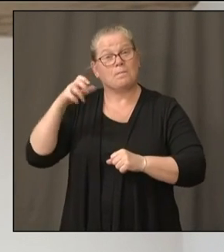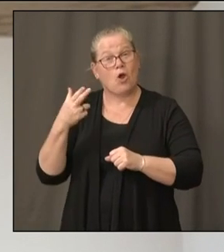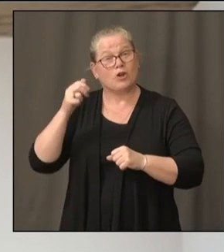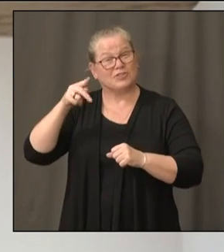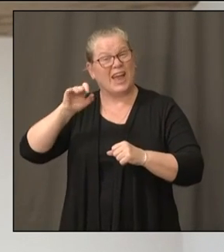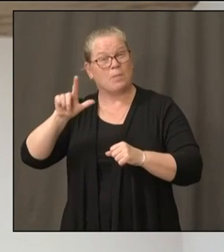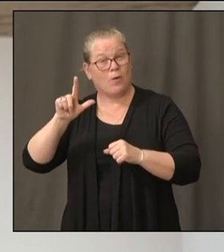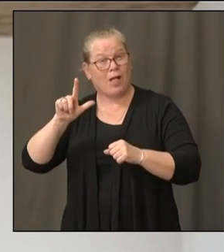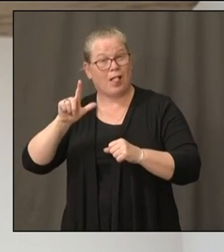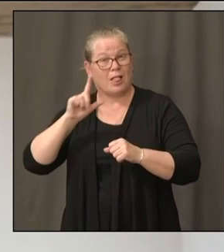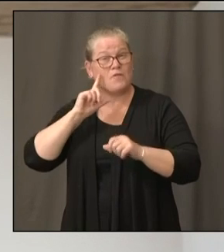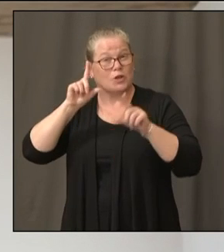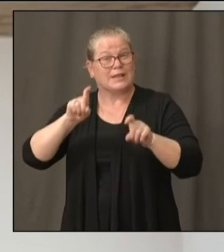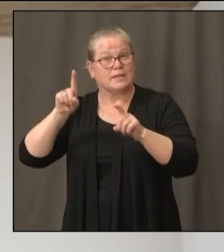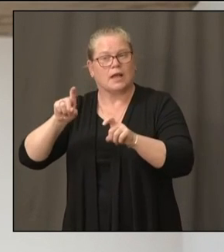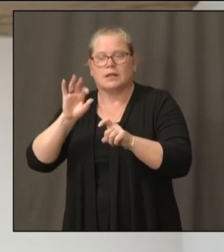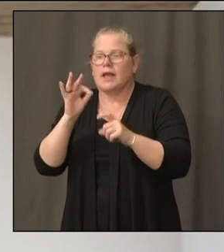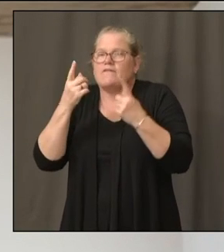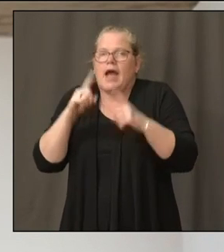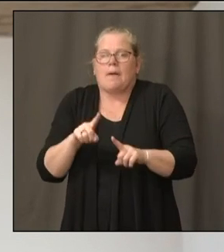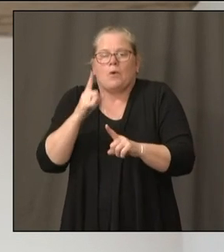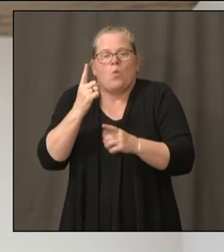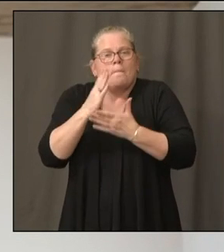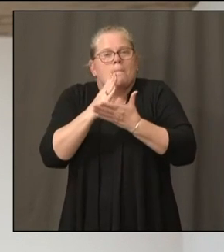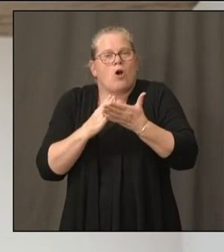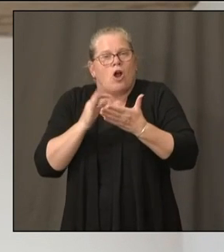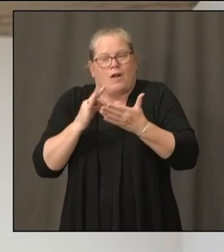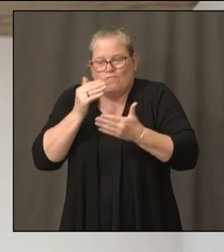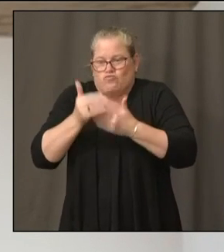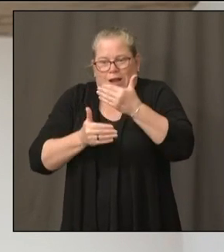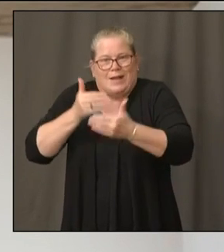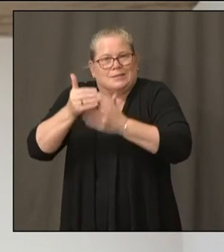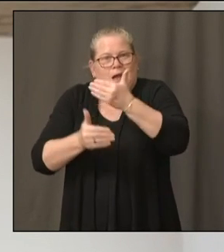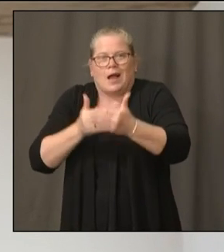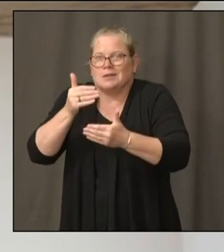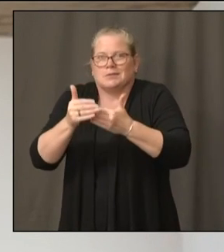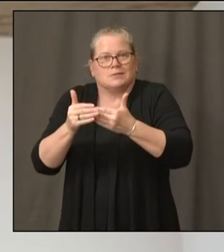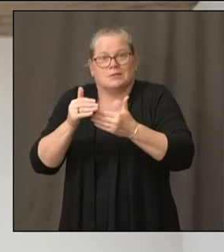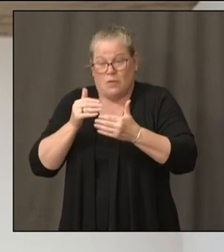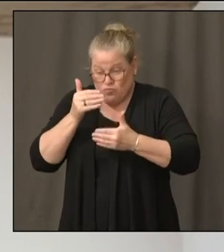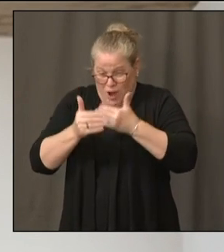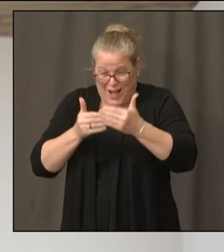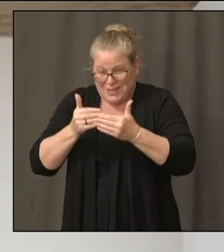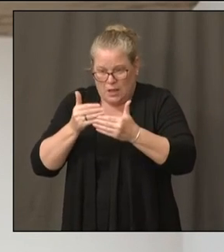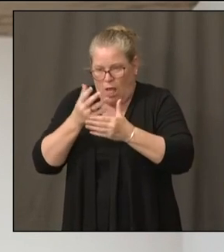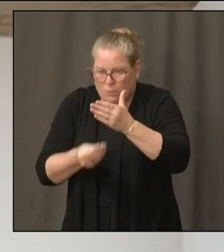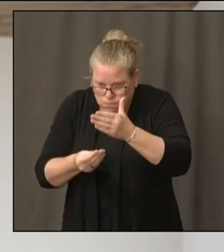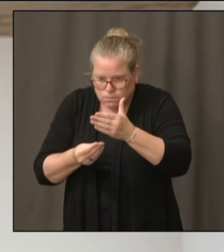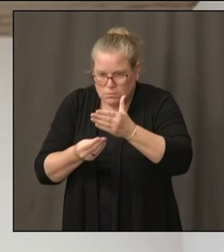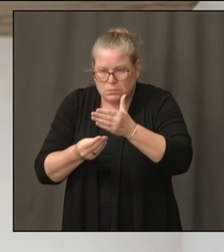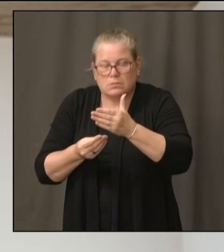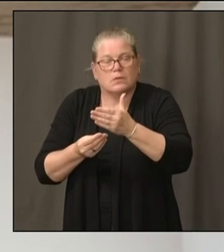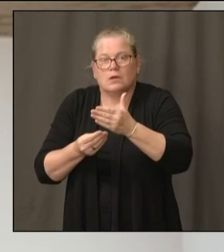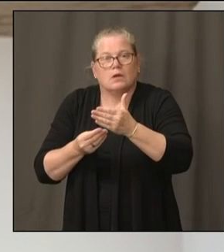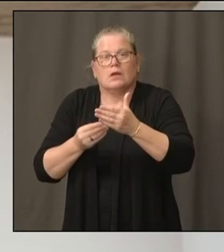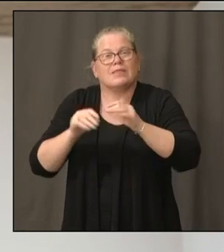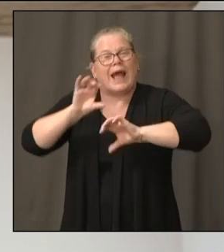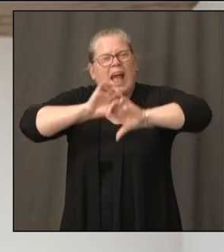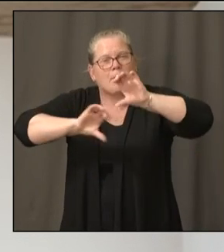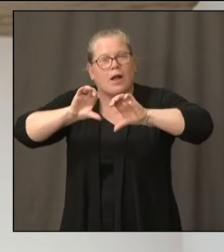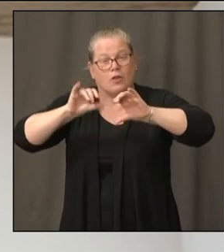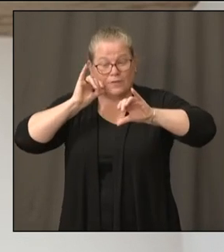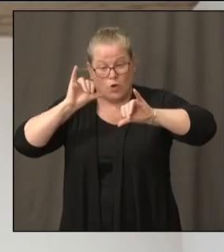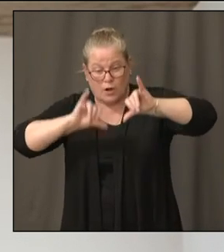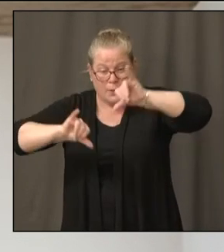shortage of any single piece of necessary reagents could cause the whole